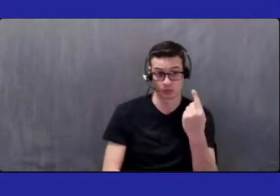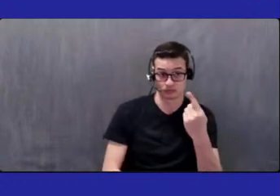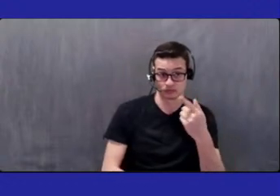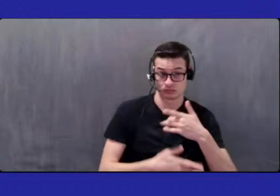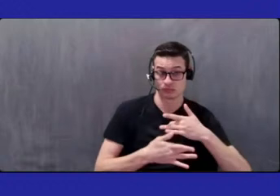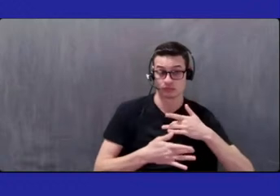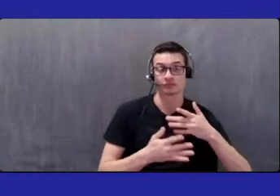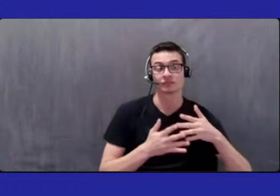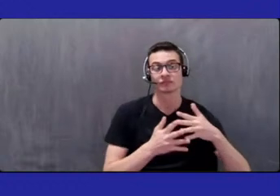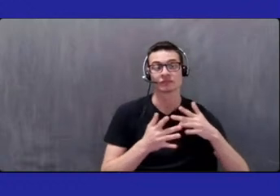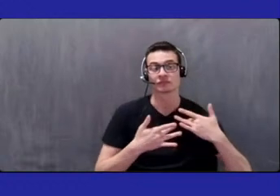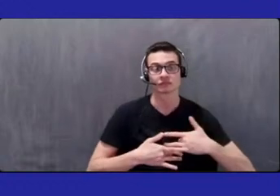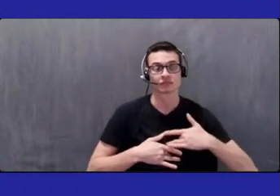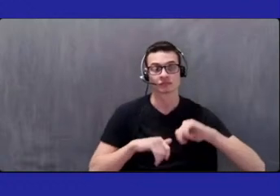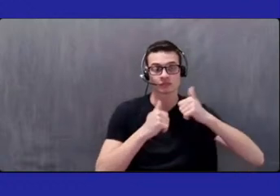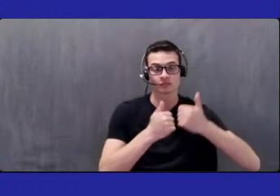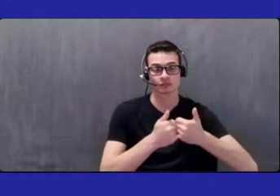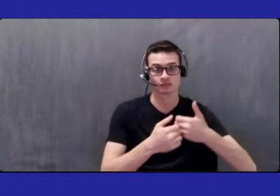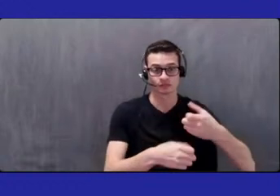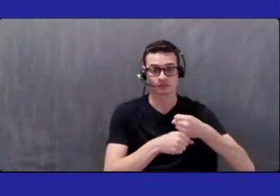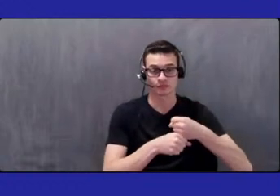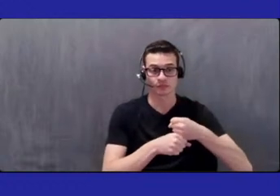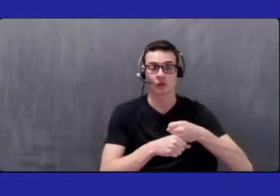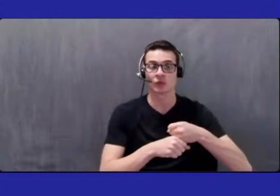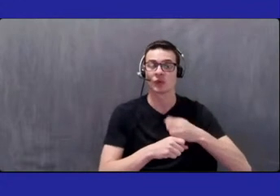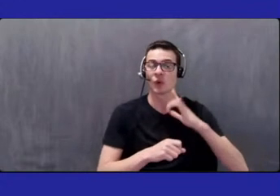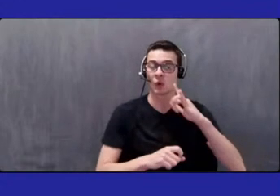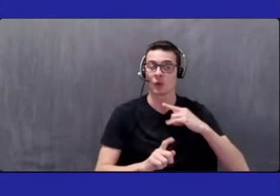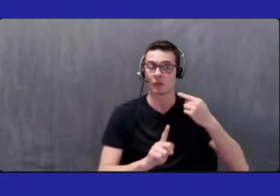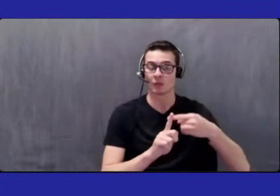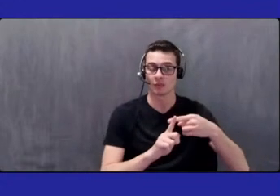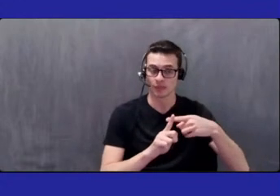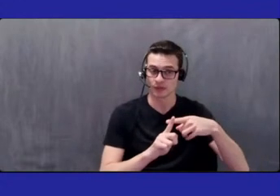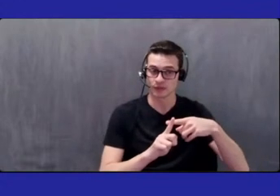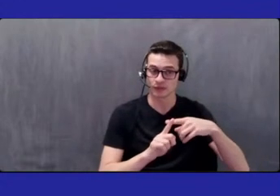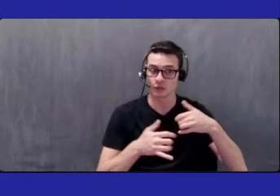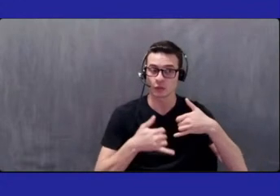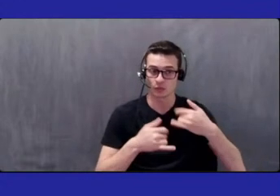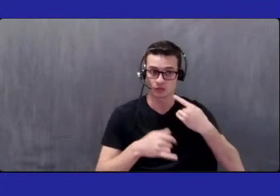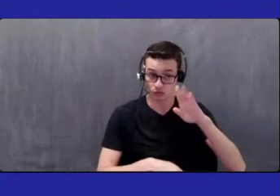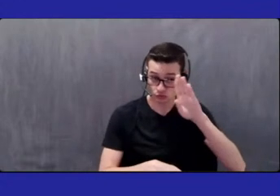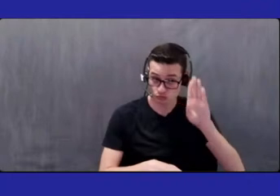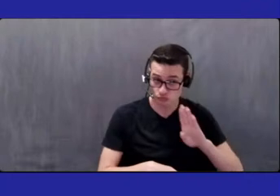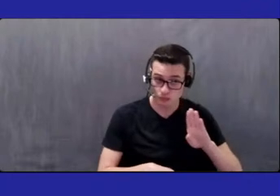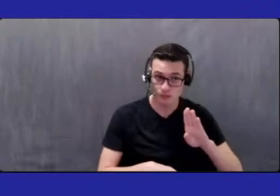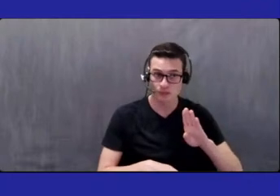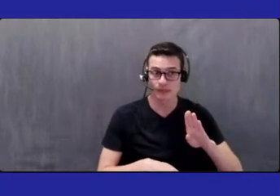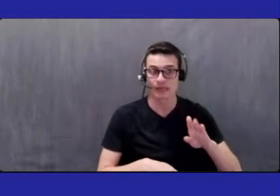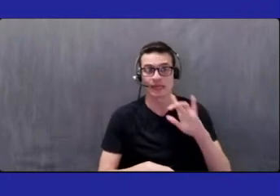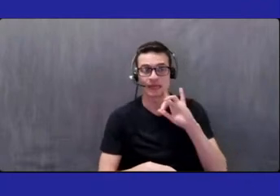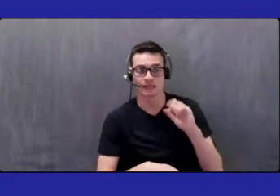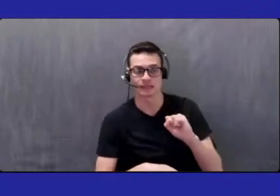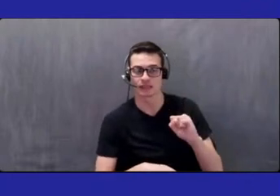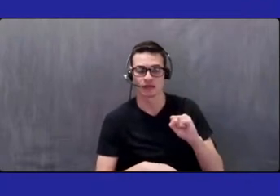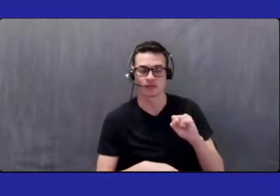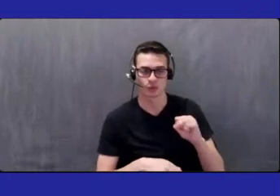Association, we received the Gold Plus Award for Stroke, and the Silver Award for